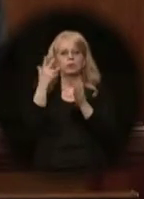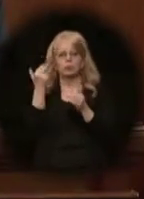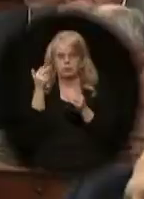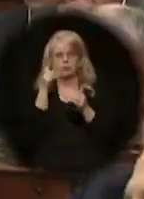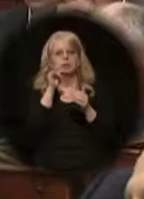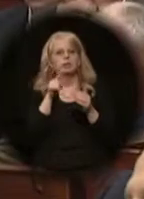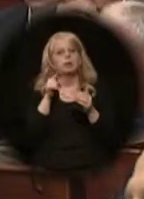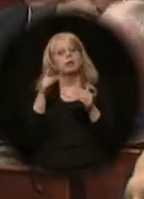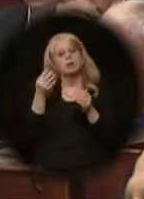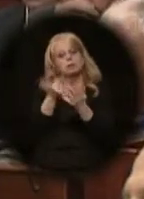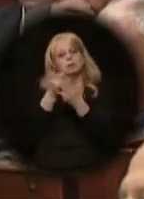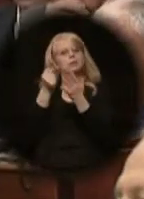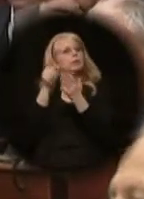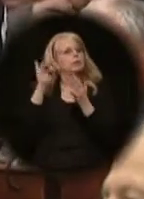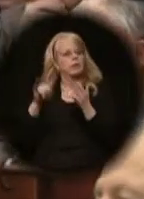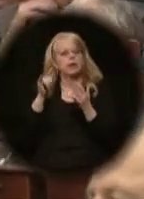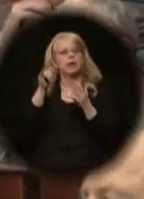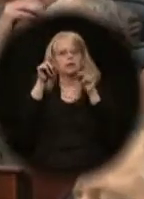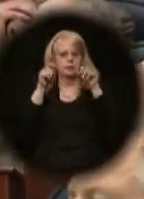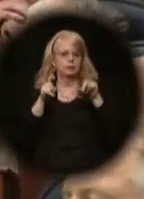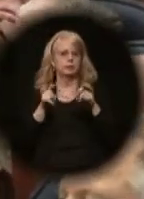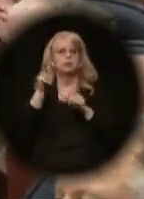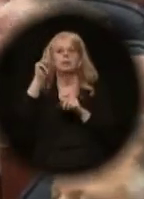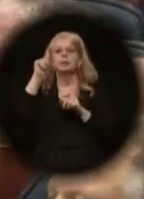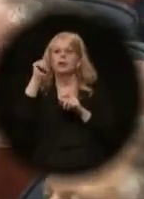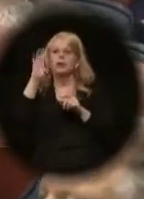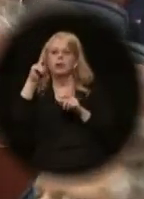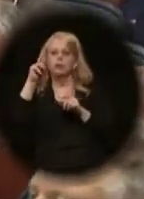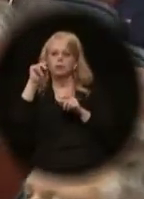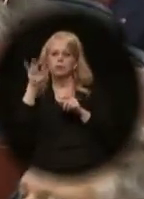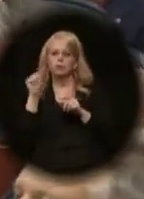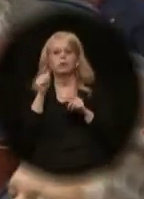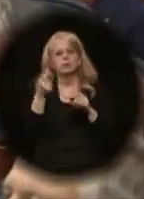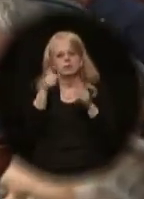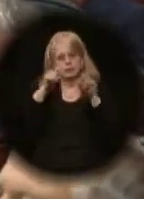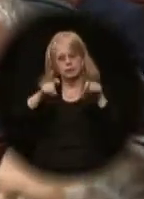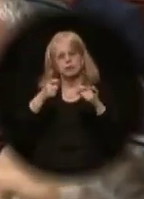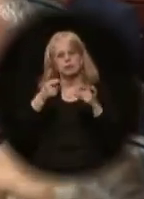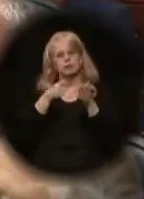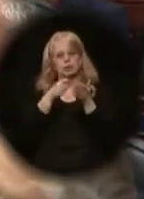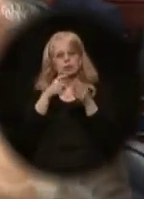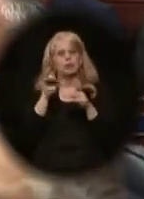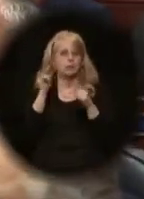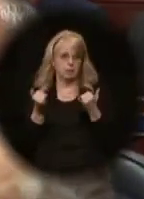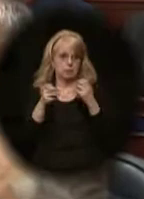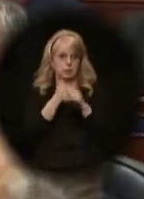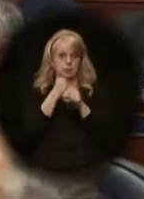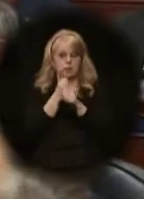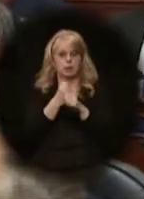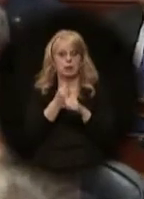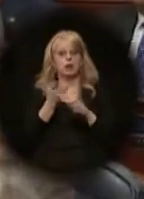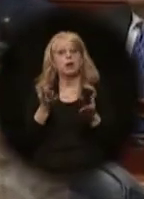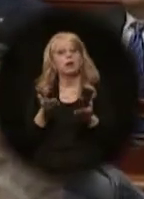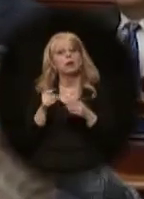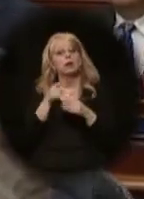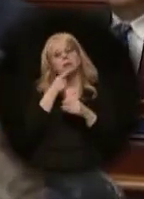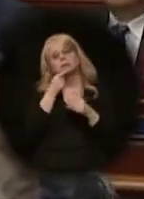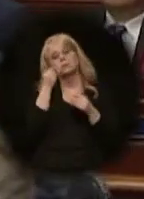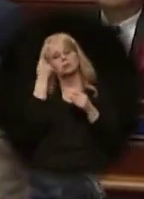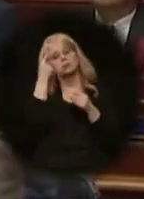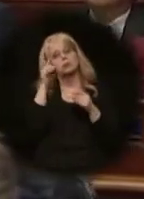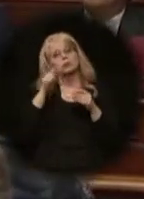Education eliminated the Terranova testing requirement. This year, I propose repealing and replacing